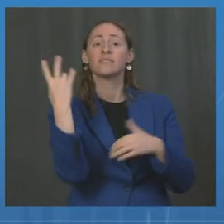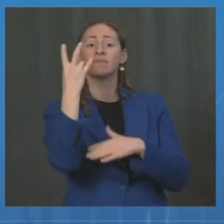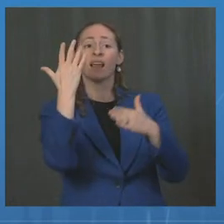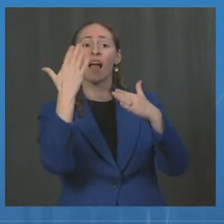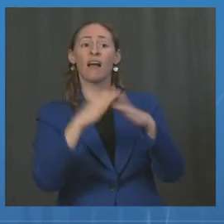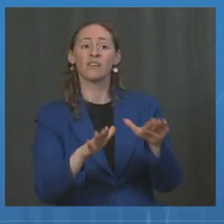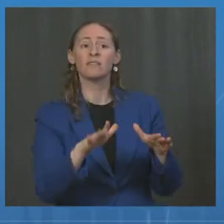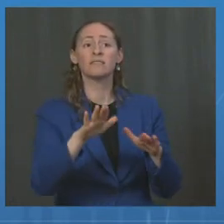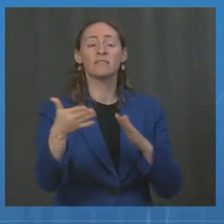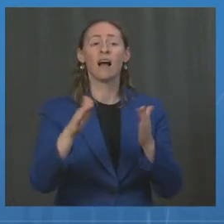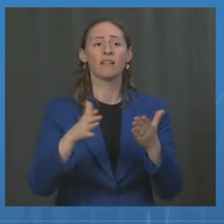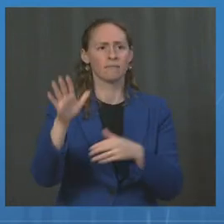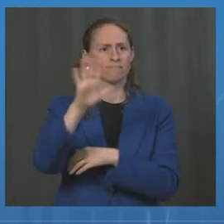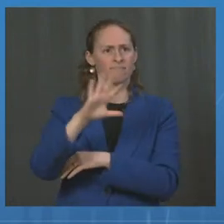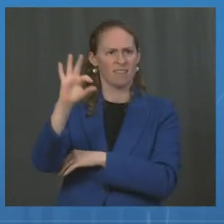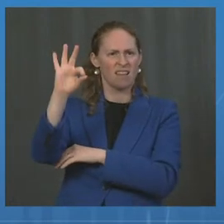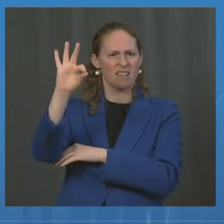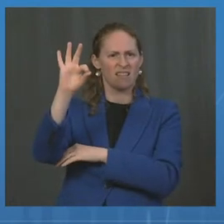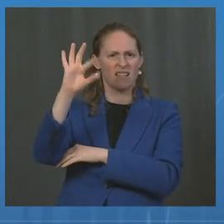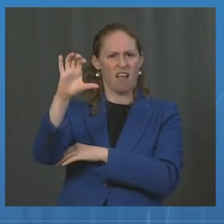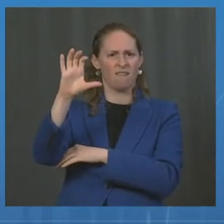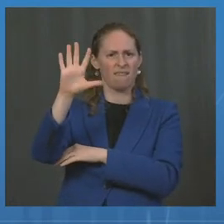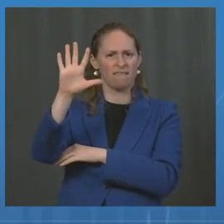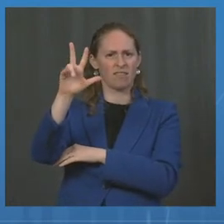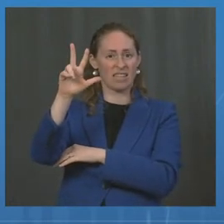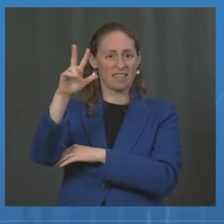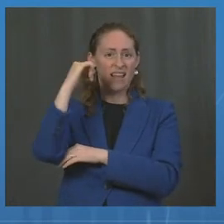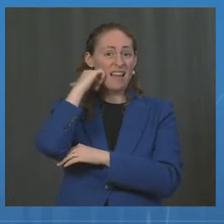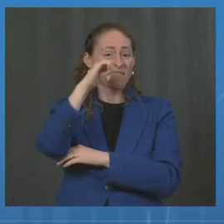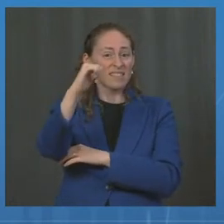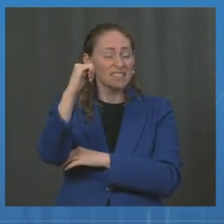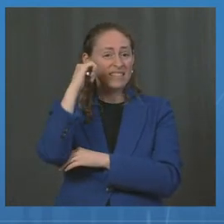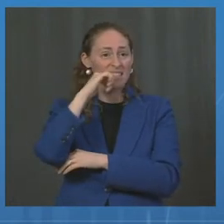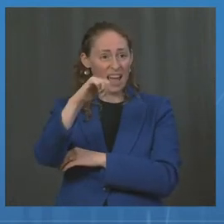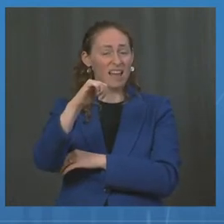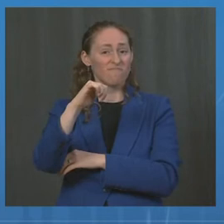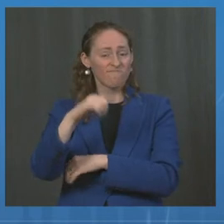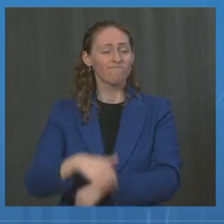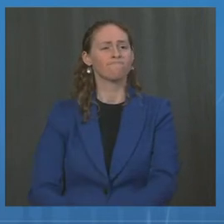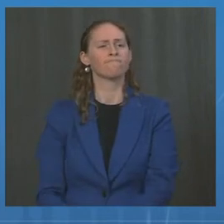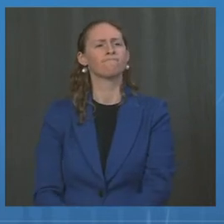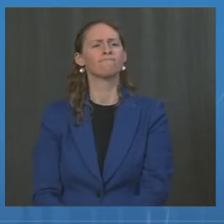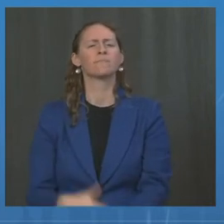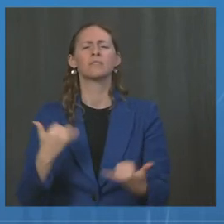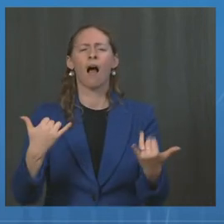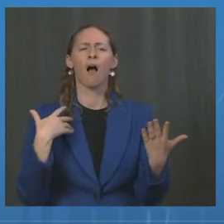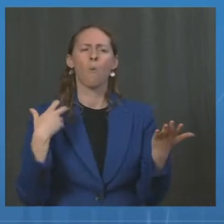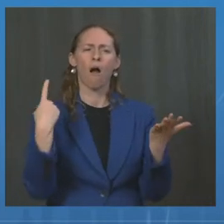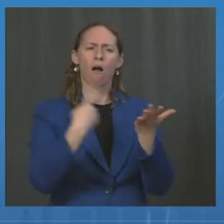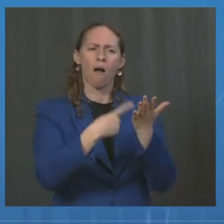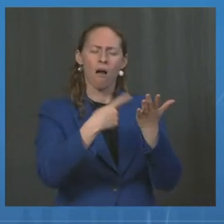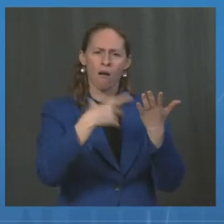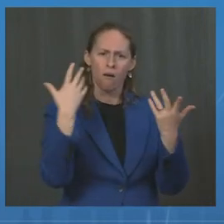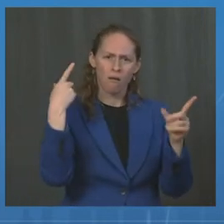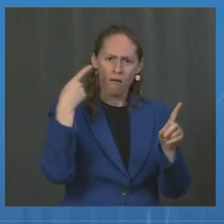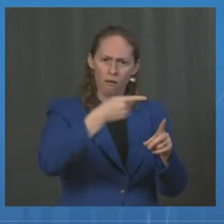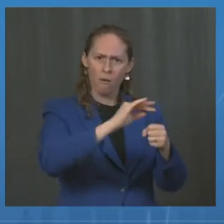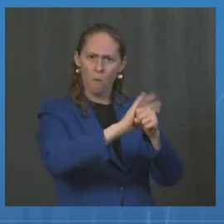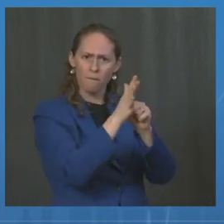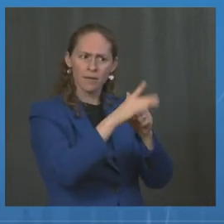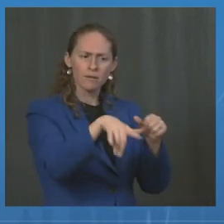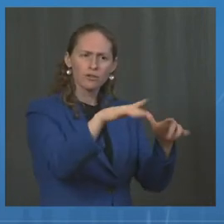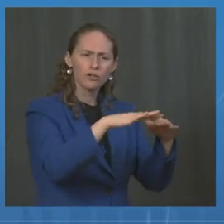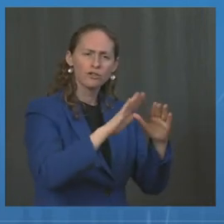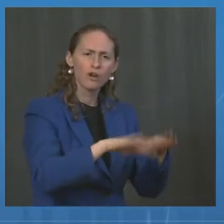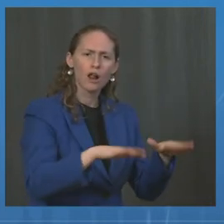953 per day. Today, I want to focus on COVID-19 in children and, importantly, what we can